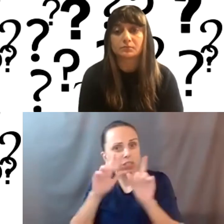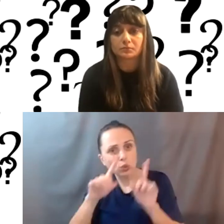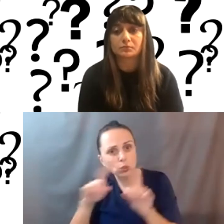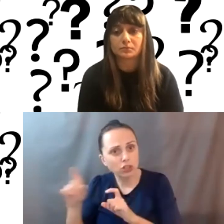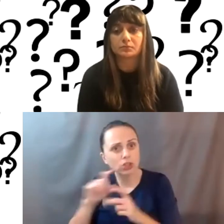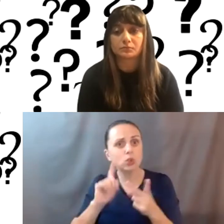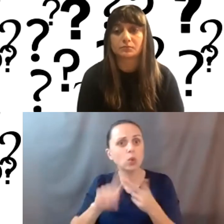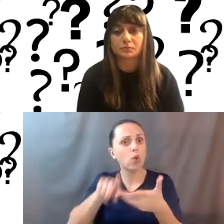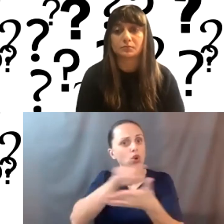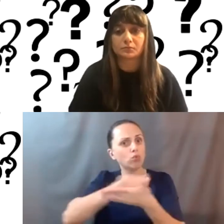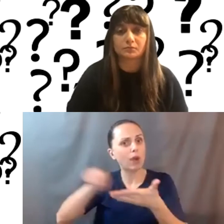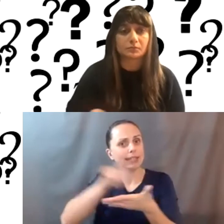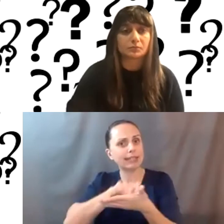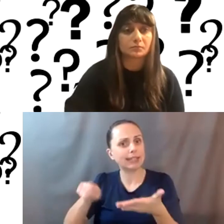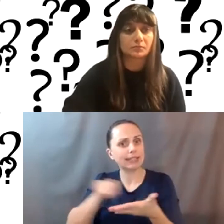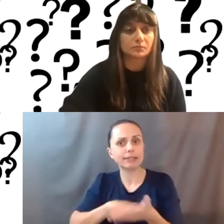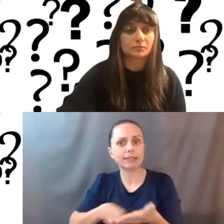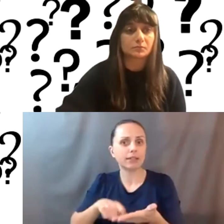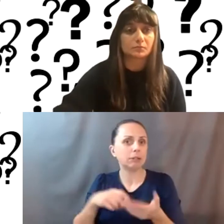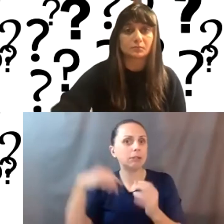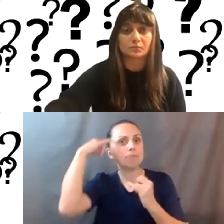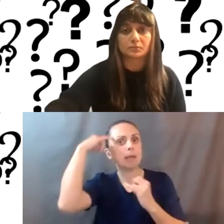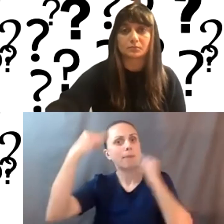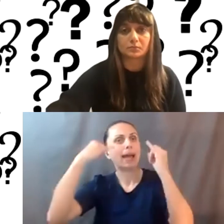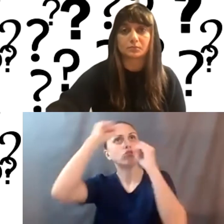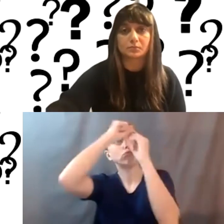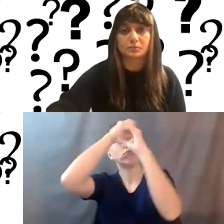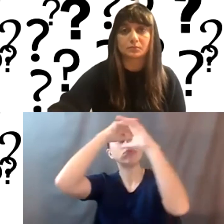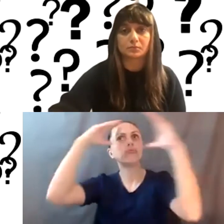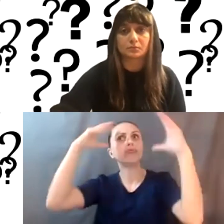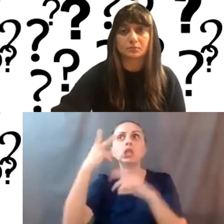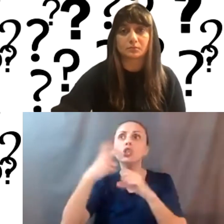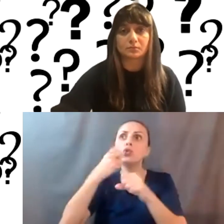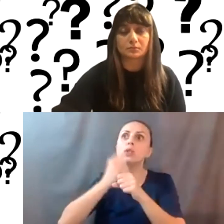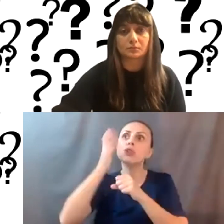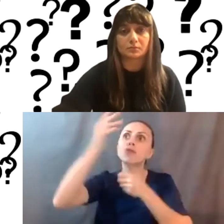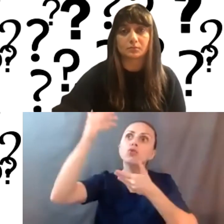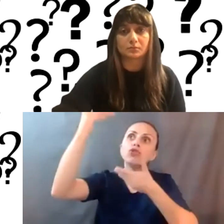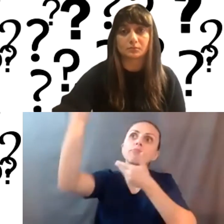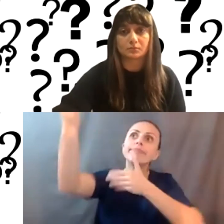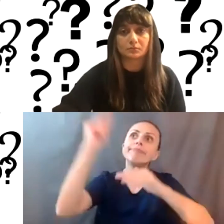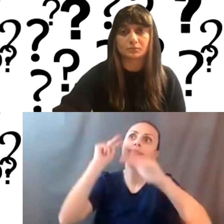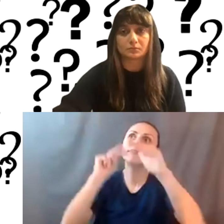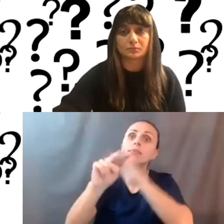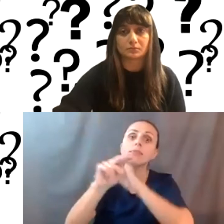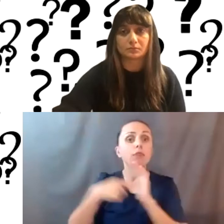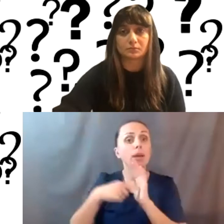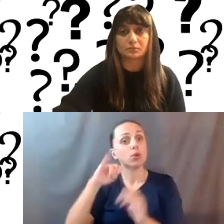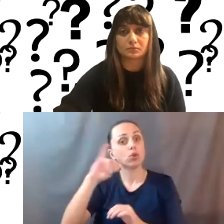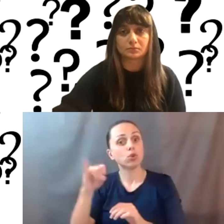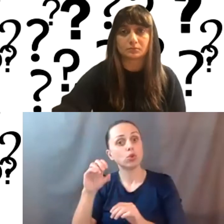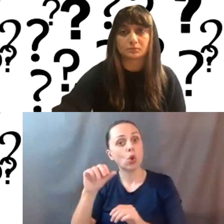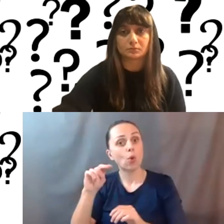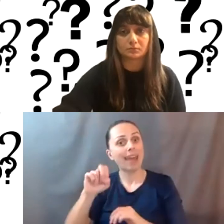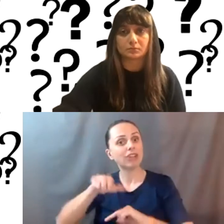just writing, uh, you know, imagining, you know, two years in the future, you know, Joanna, you're sitting down in